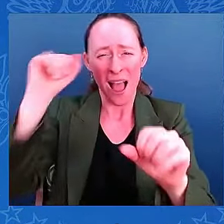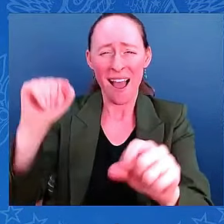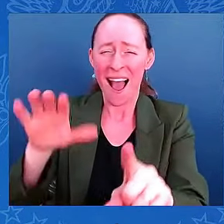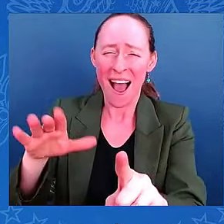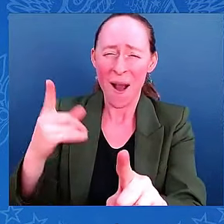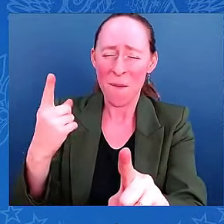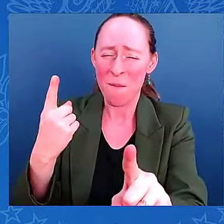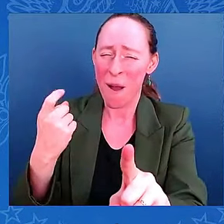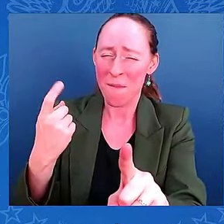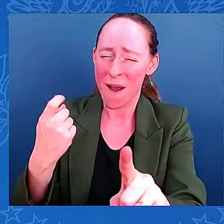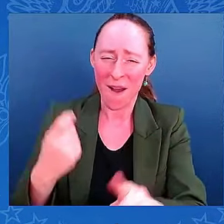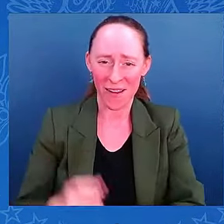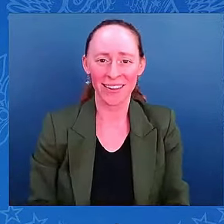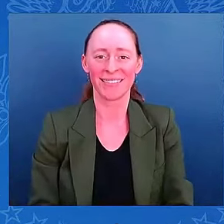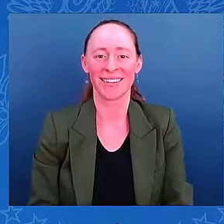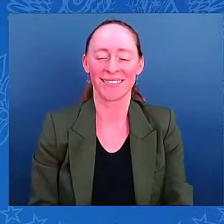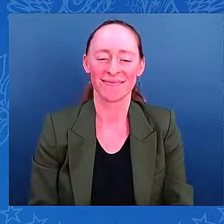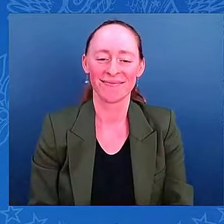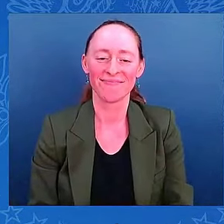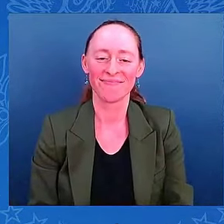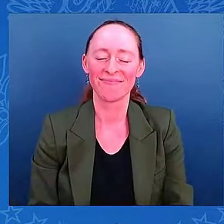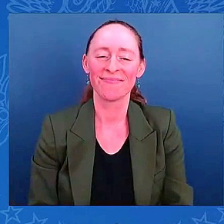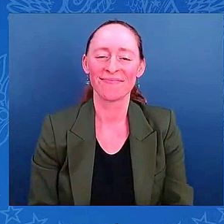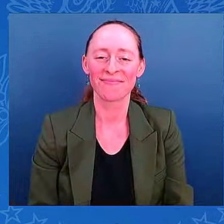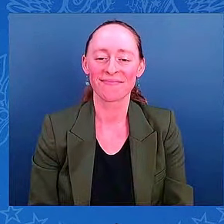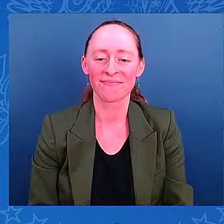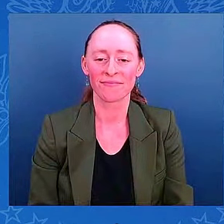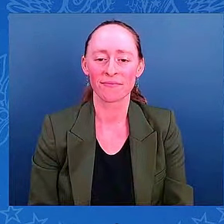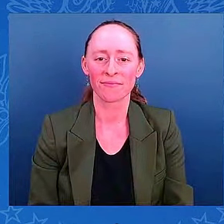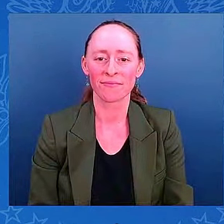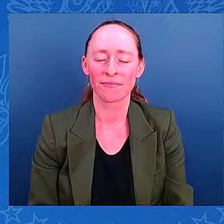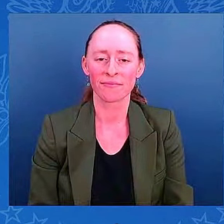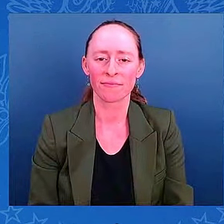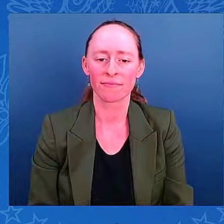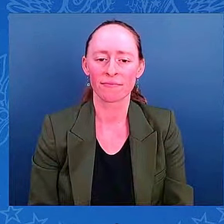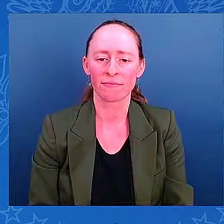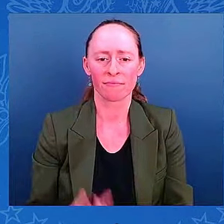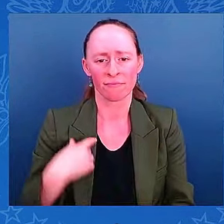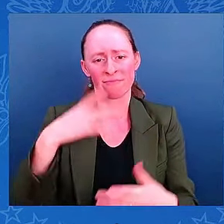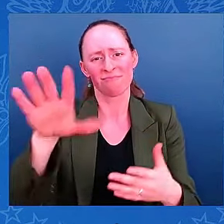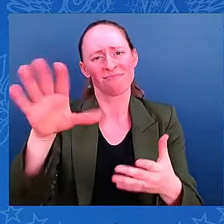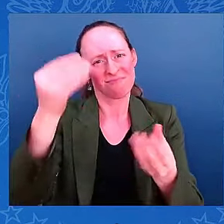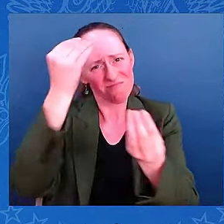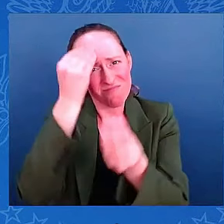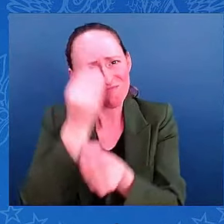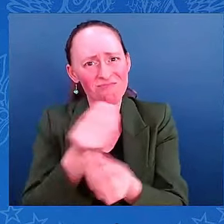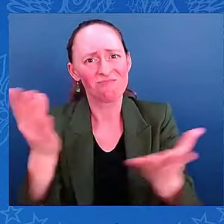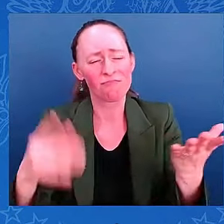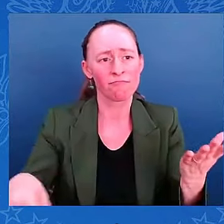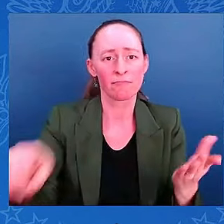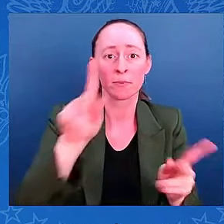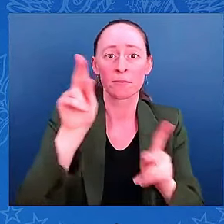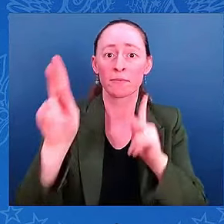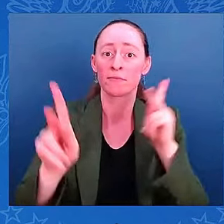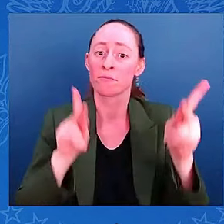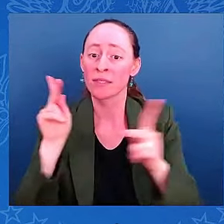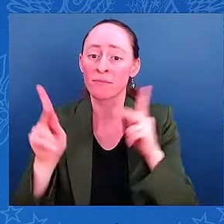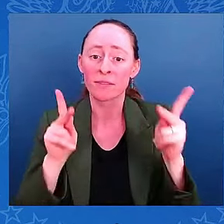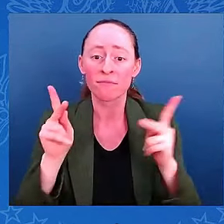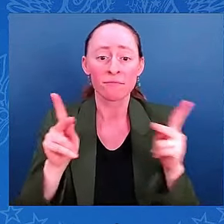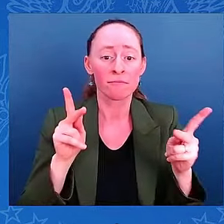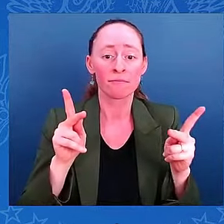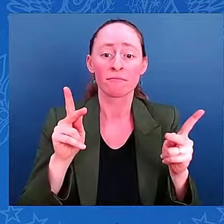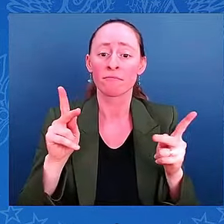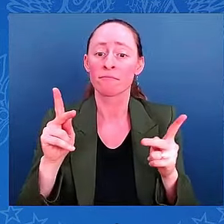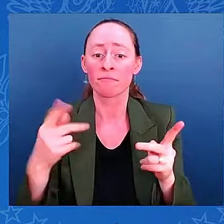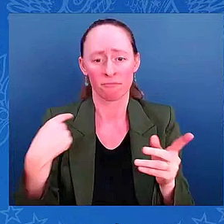Pass on to your folks how much we respect and understand a lot of these